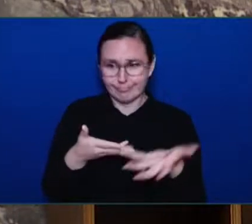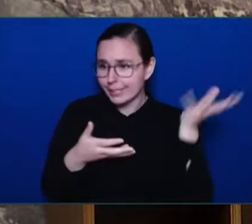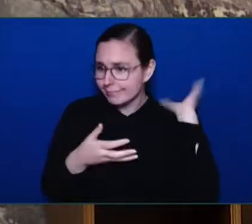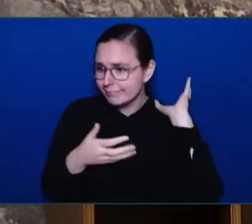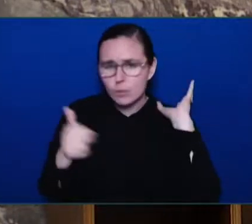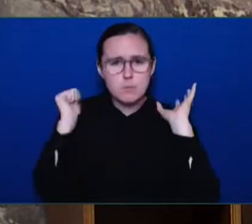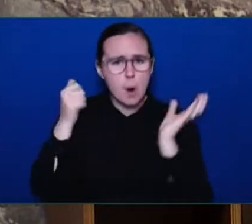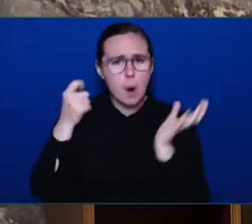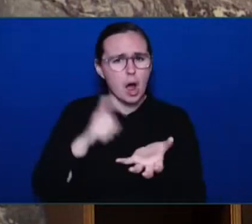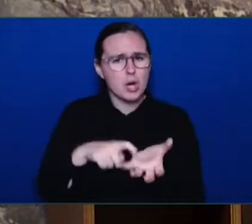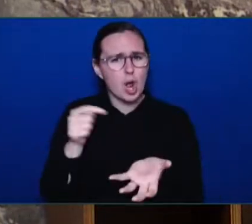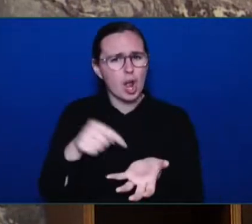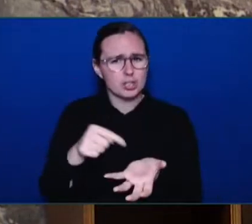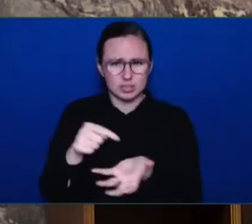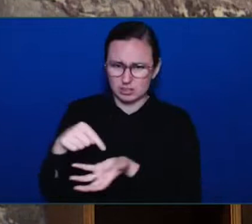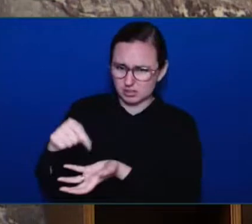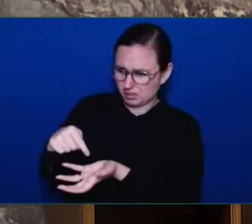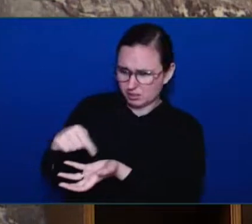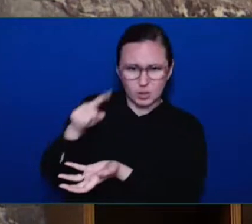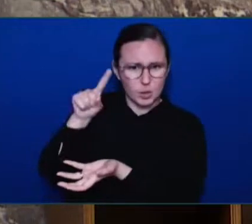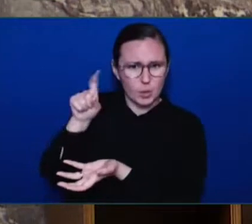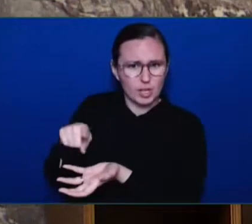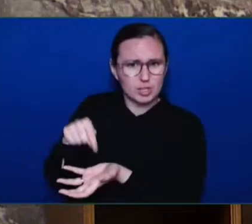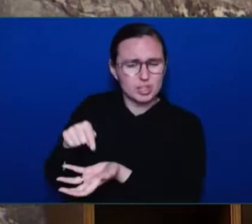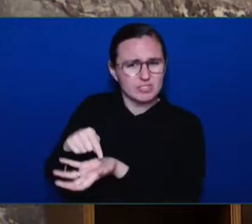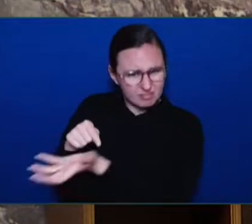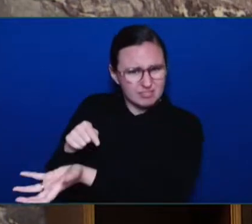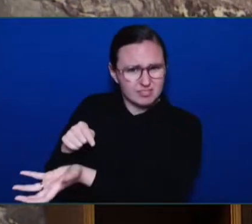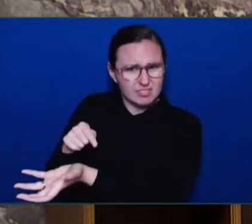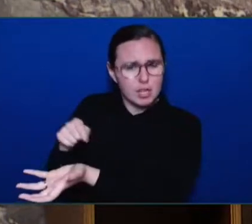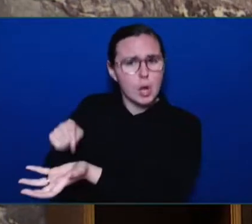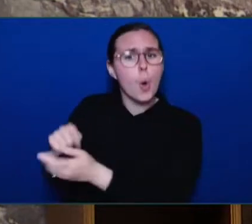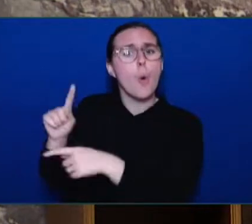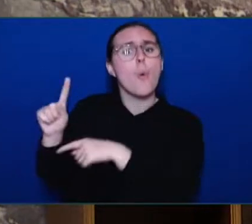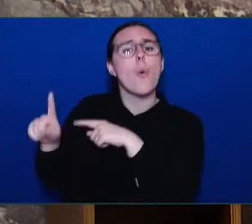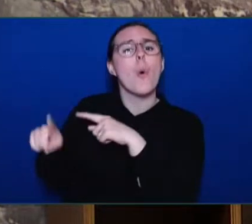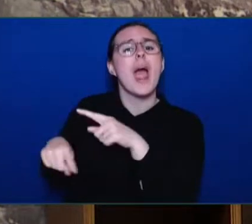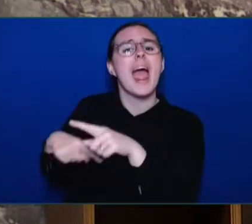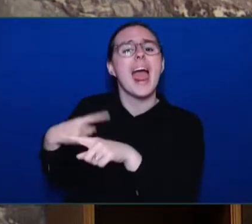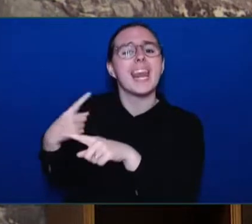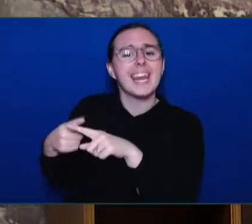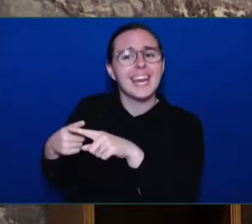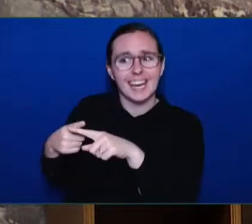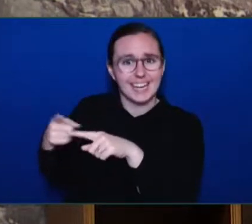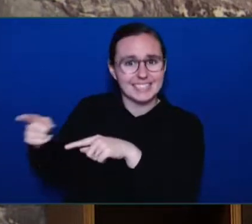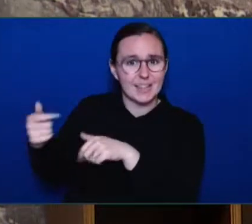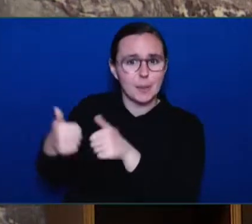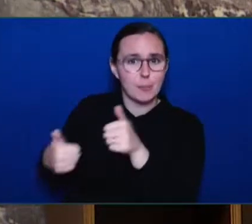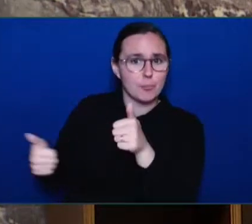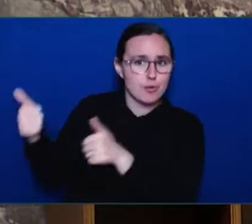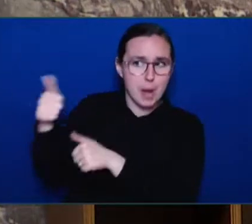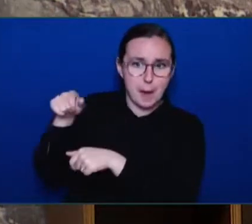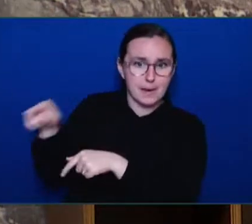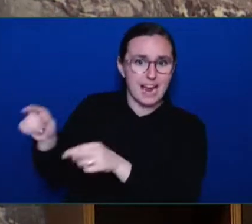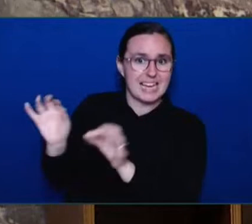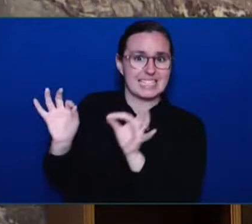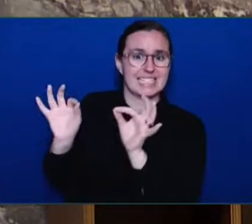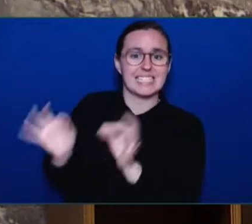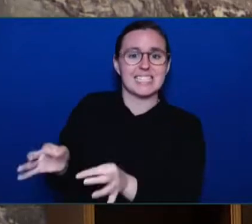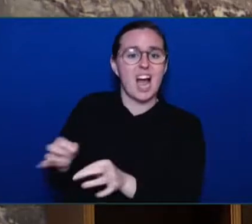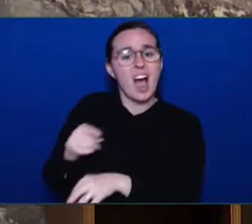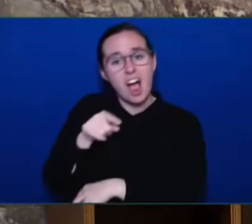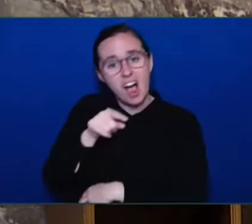is when did the Premier-designate make the decision to cancel this project. It is an outrageous